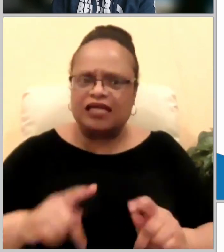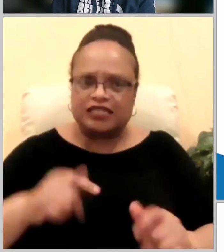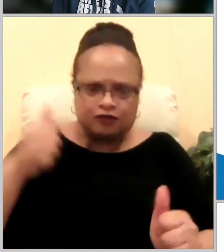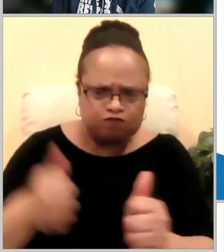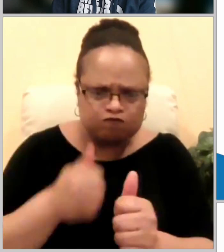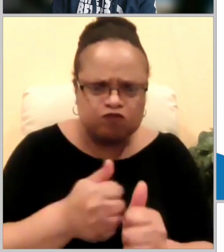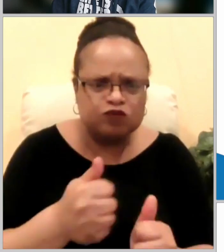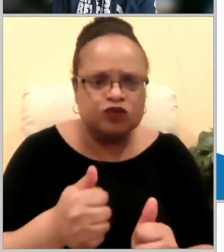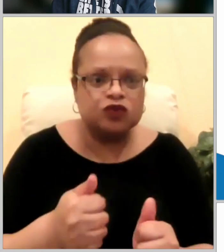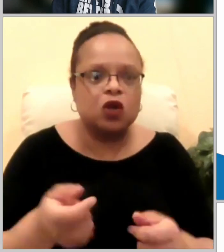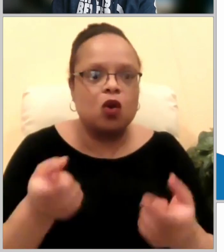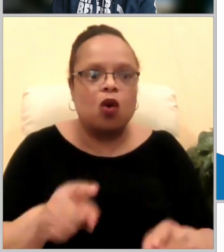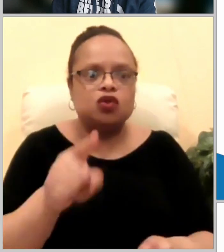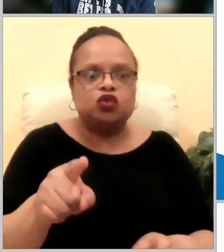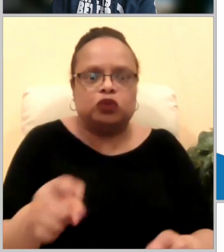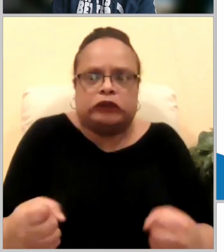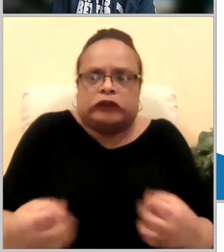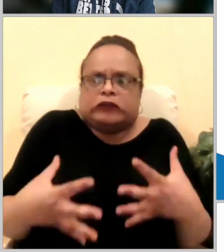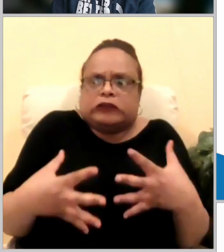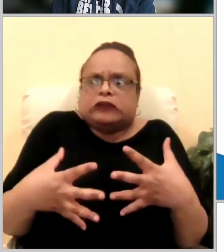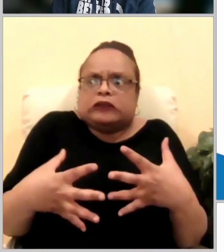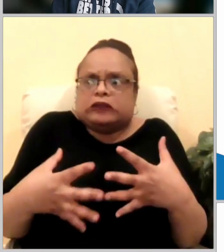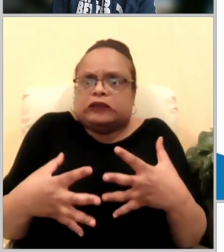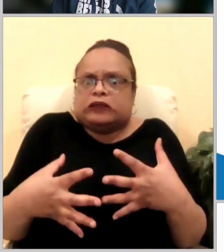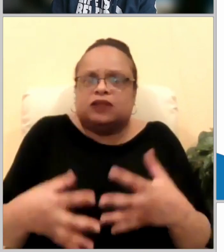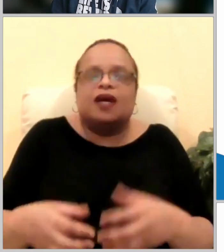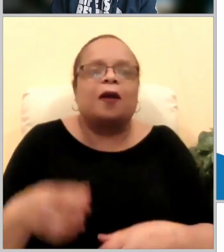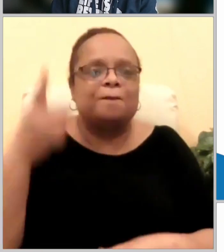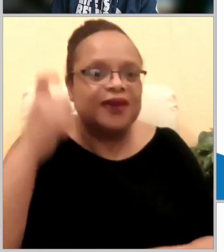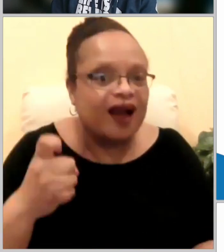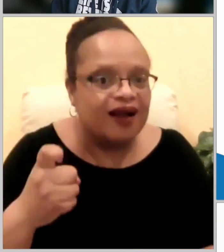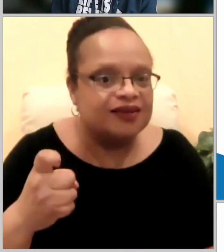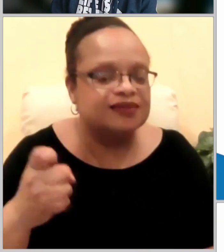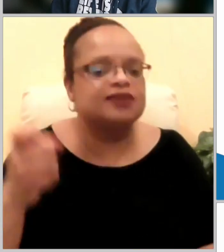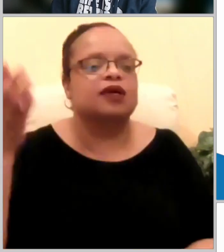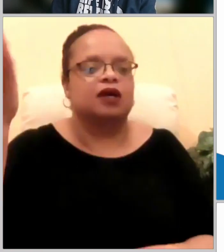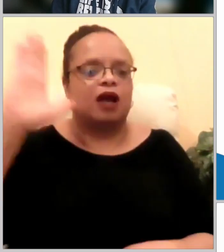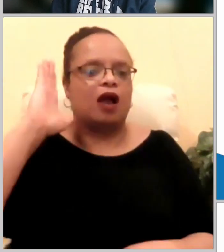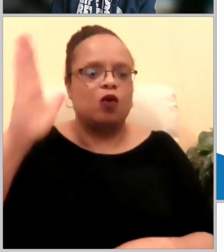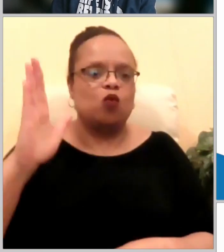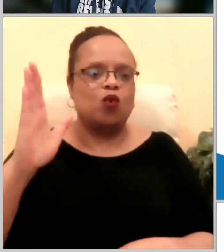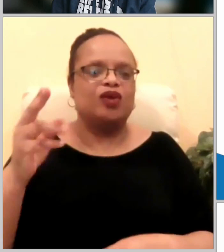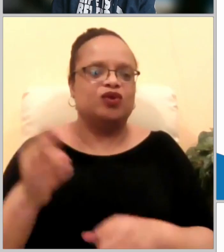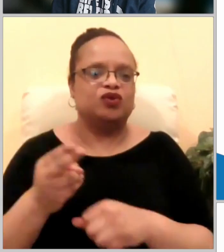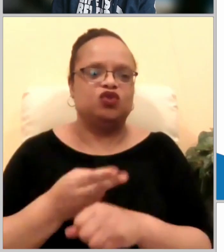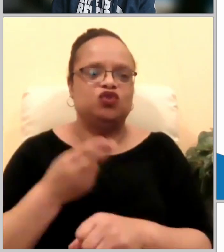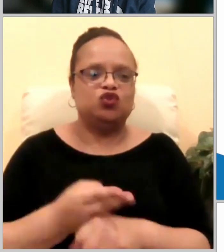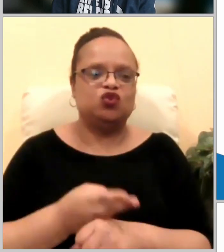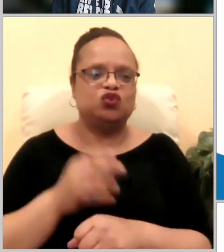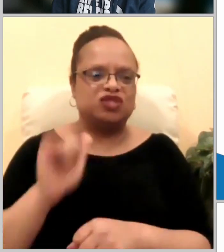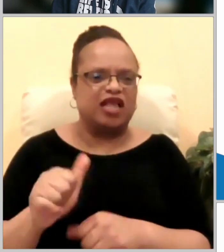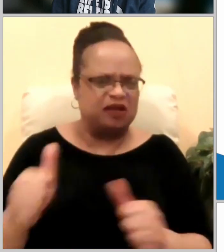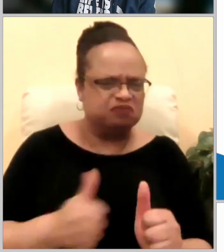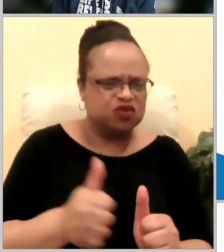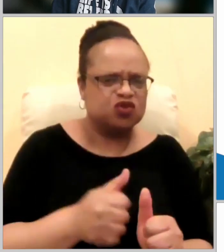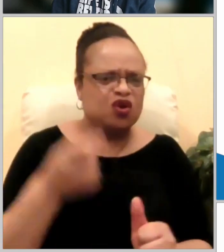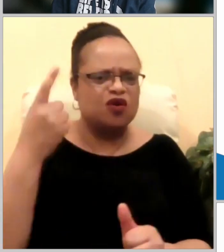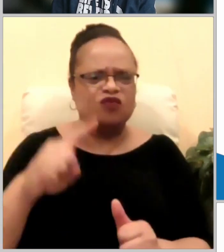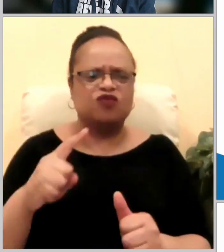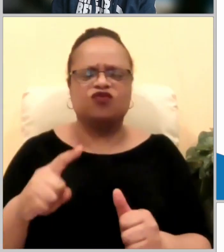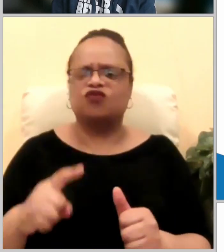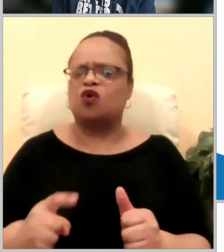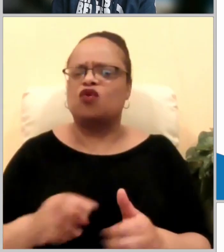bring us down god is going to flip the script and do amazing things when you least expect him to